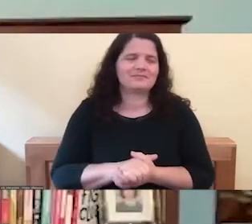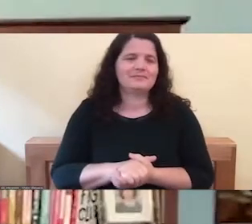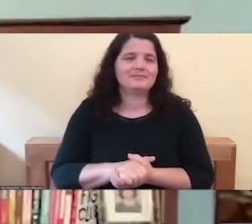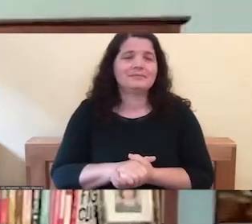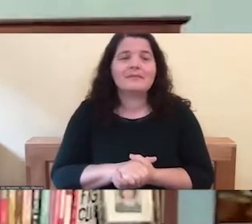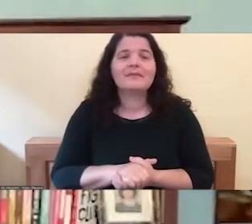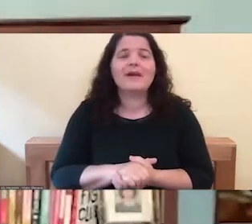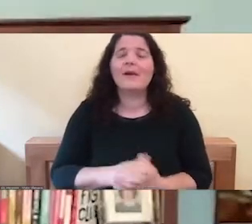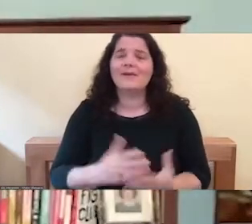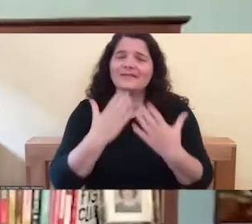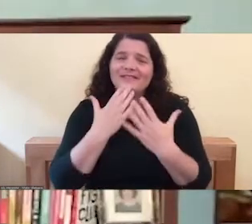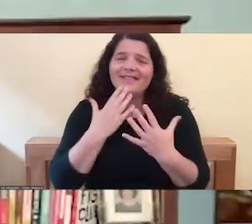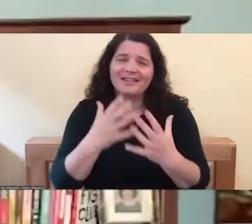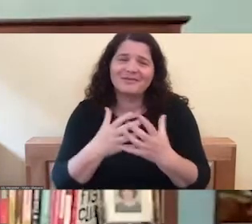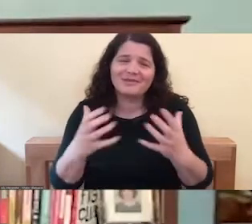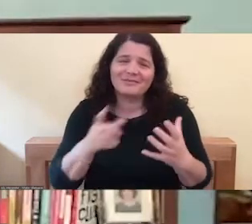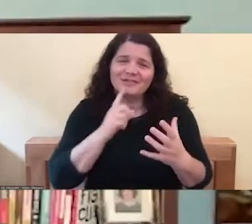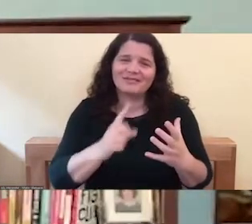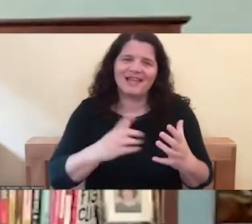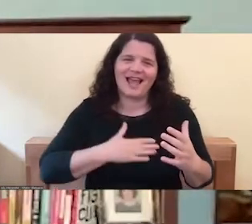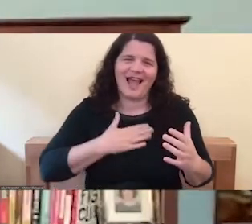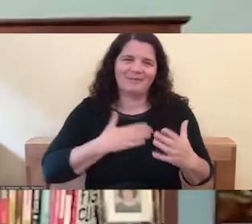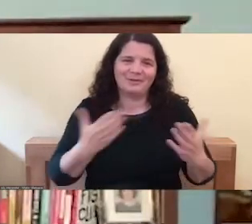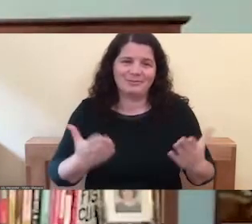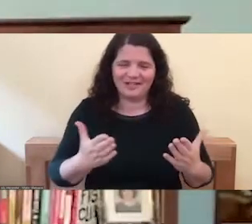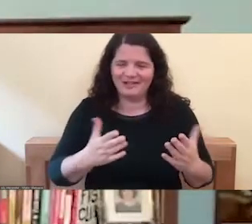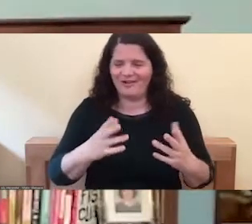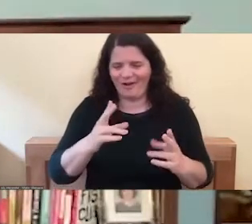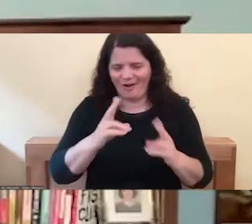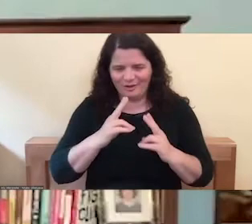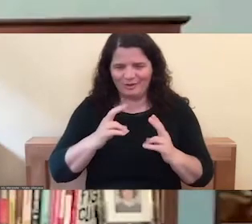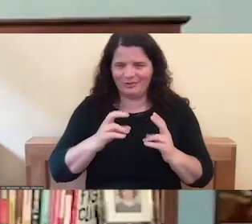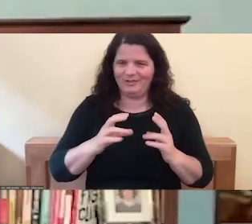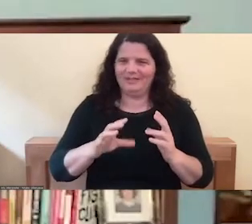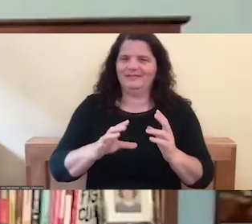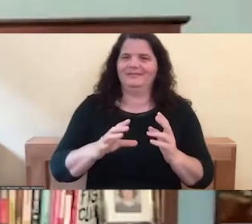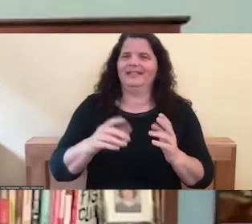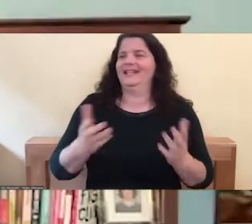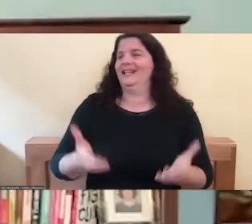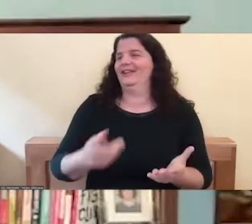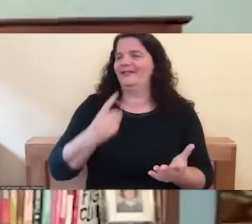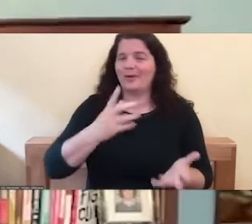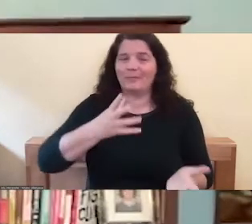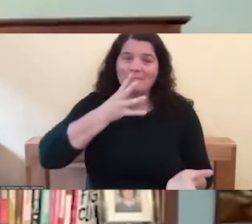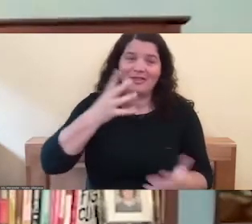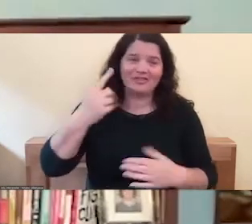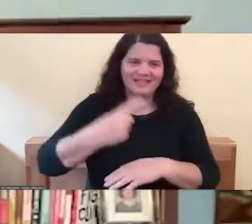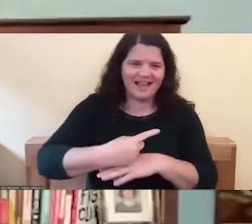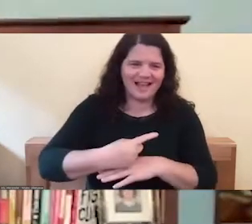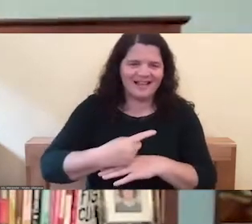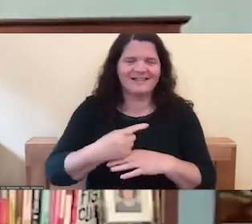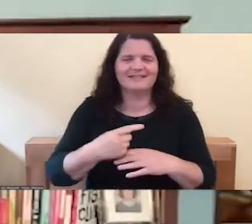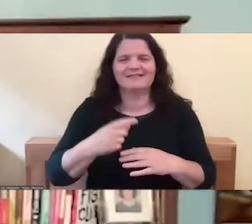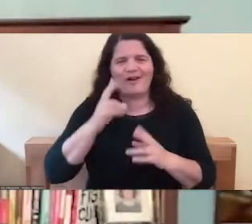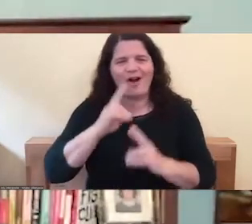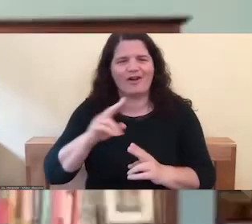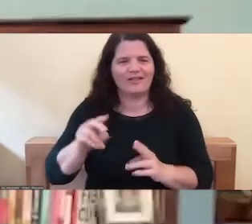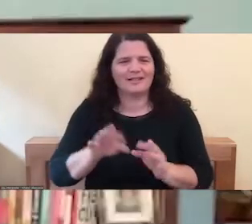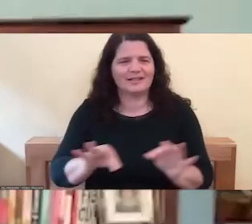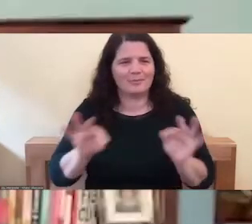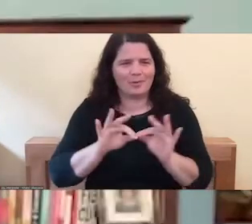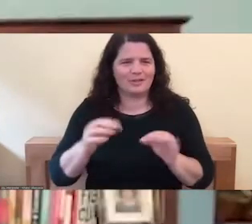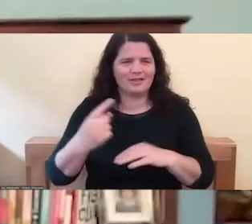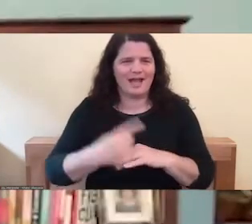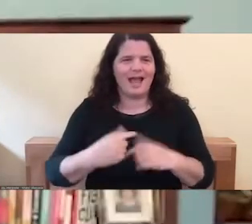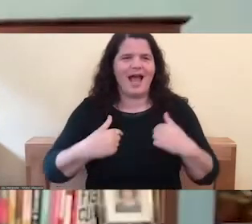happy to be here and honored to be here on Mother's Day, especially to really honor this really important day. Now, I am a mother,